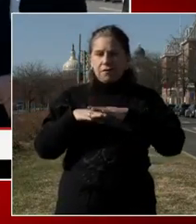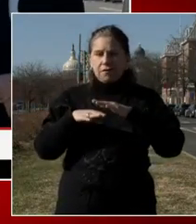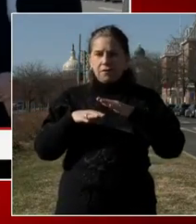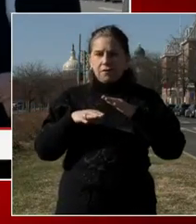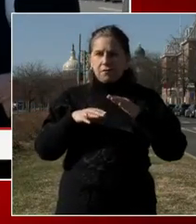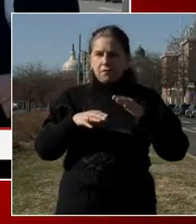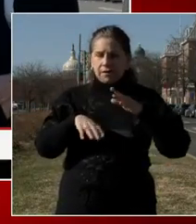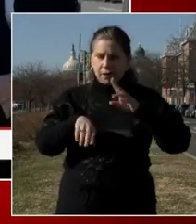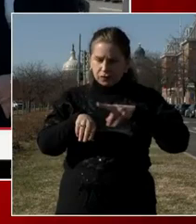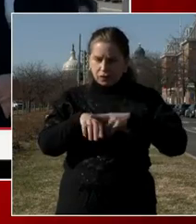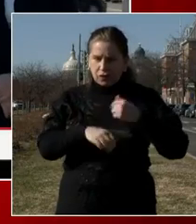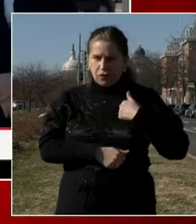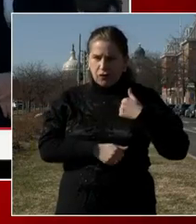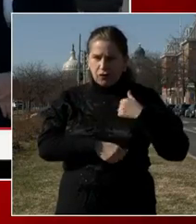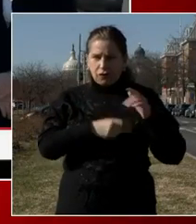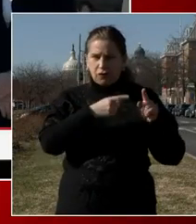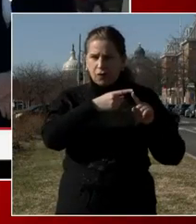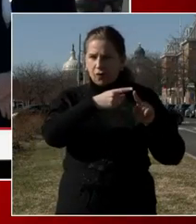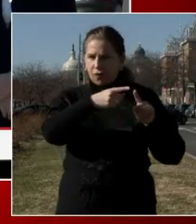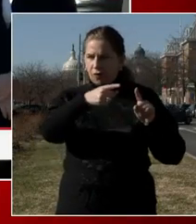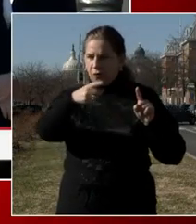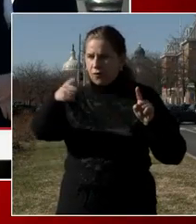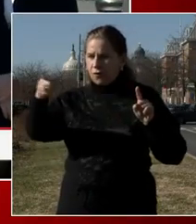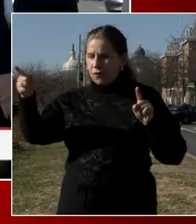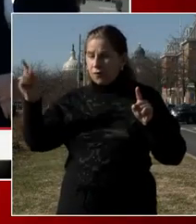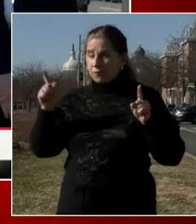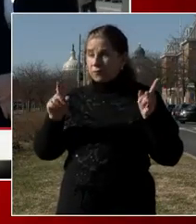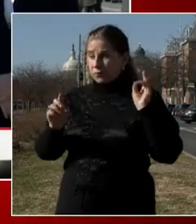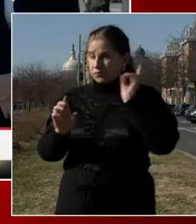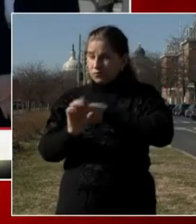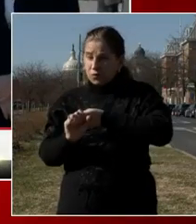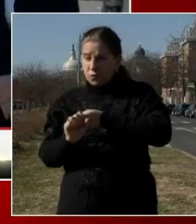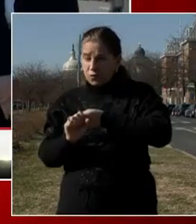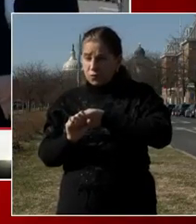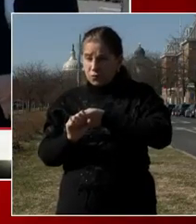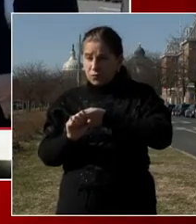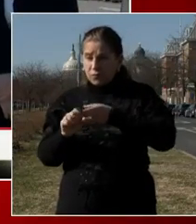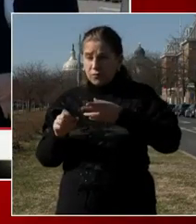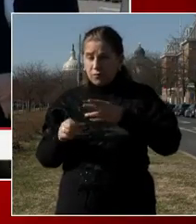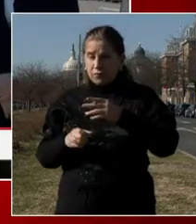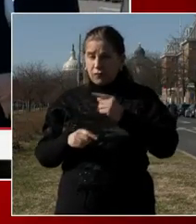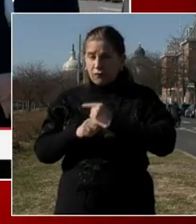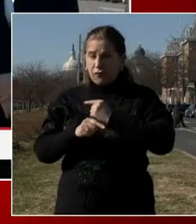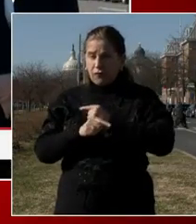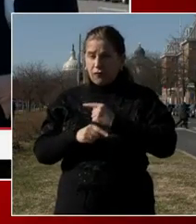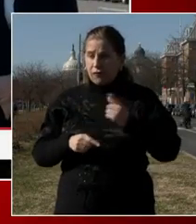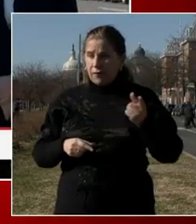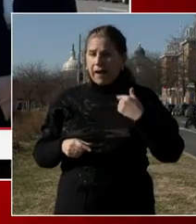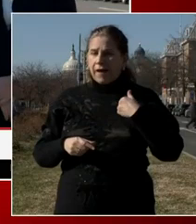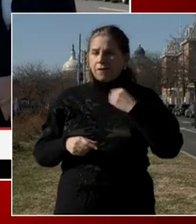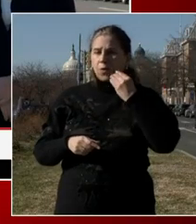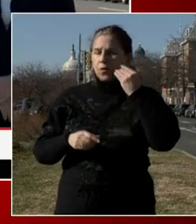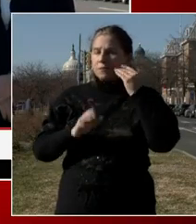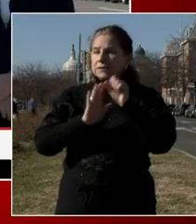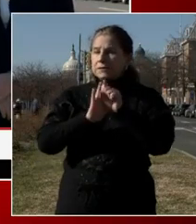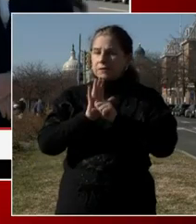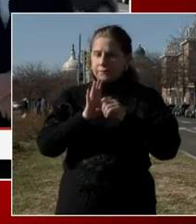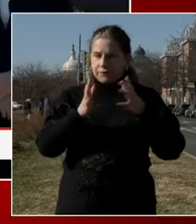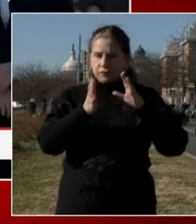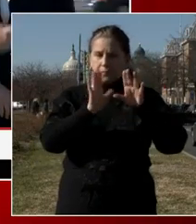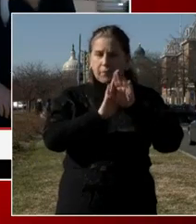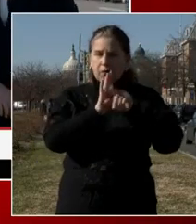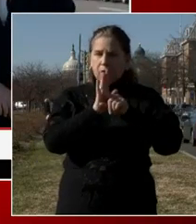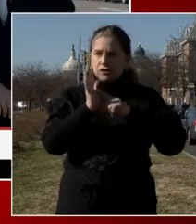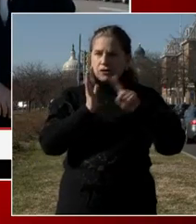they become members. And so that vetting can take place, uh, while they're in their home states, uh, before, before they deploy and